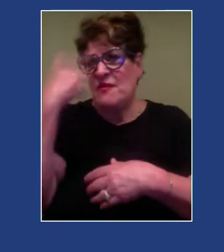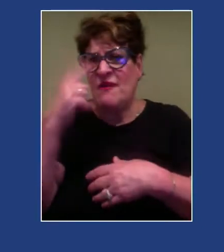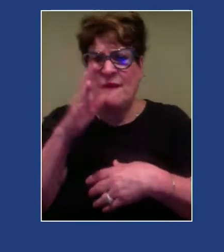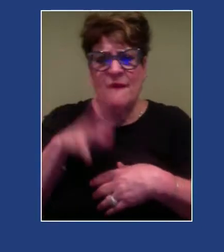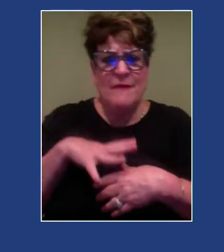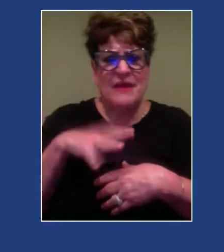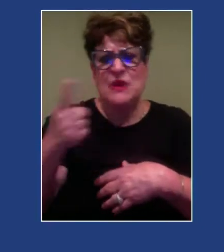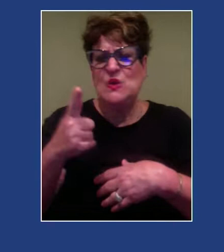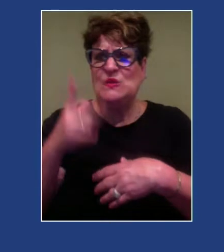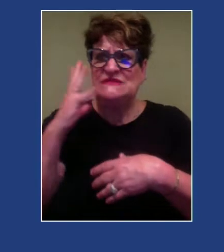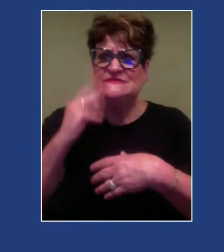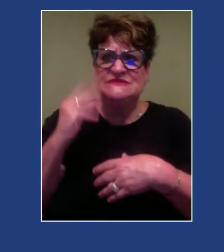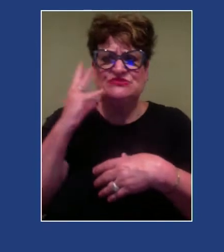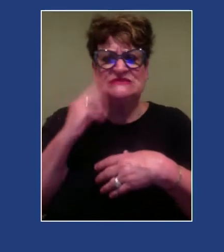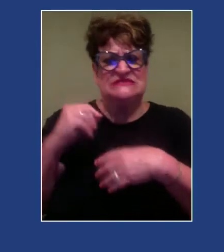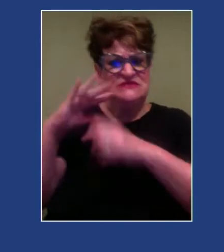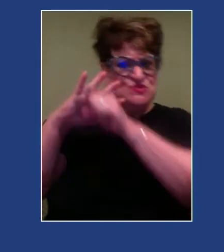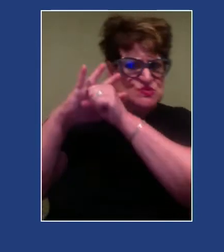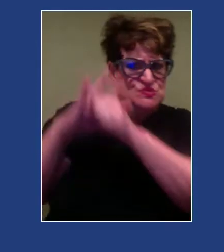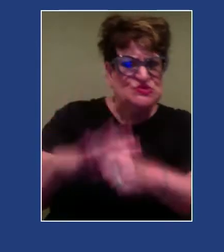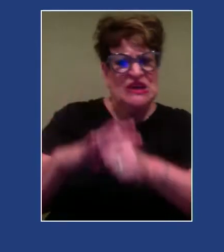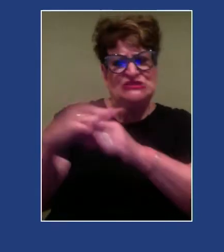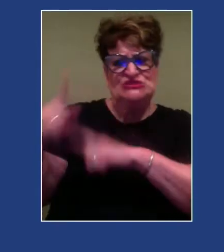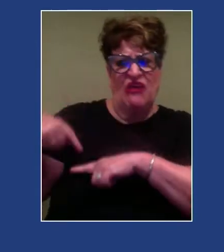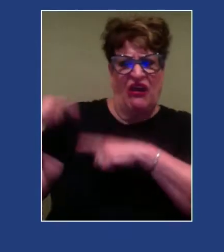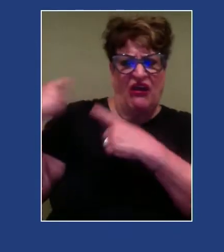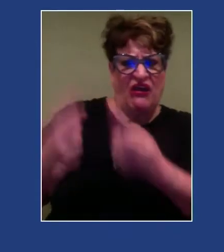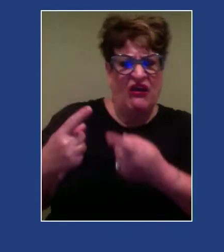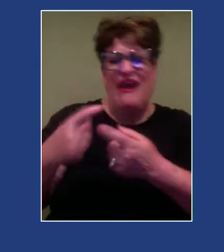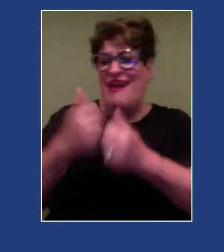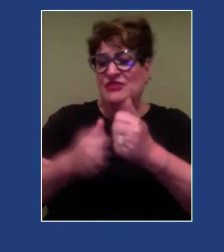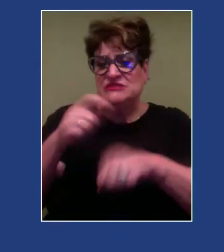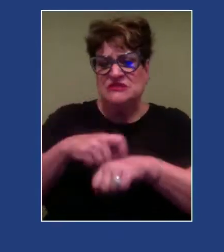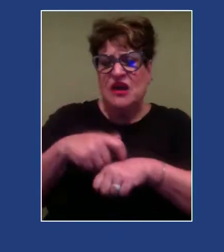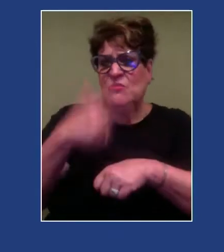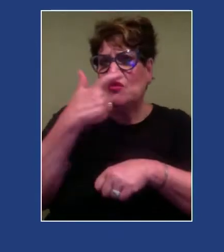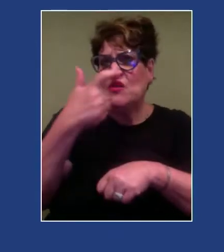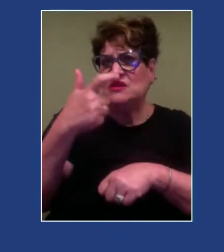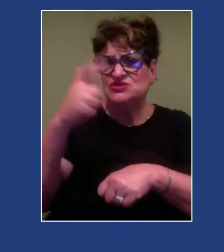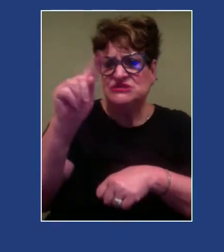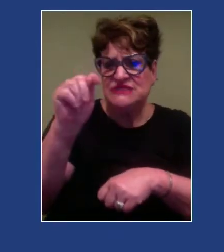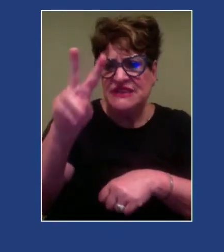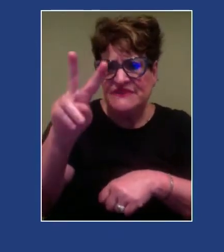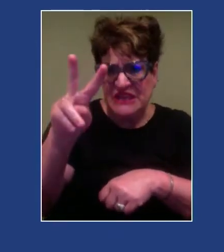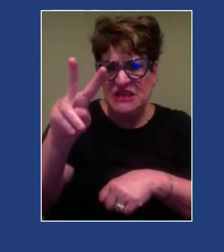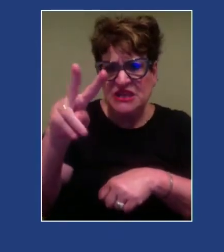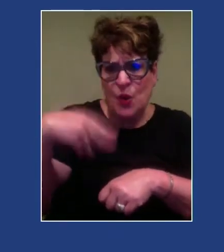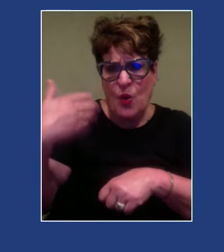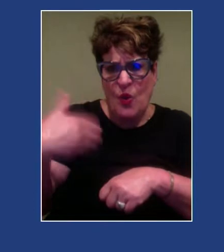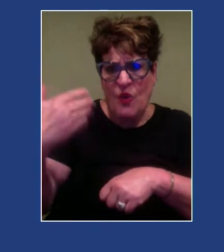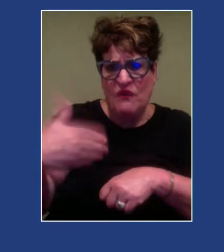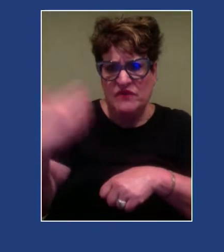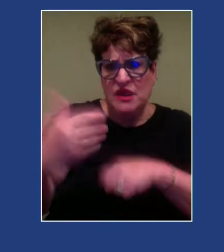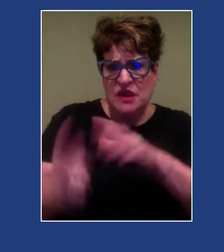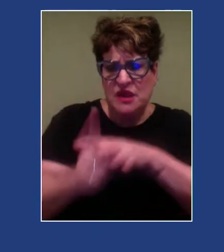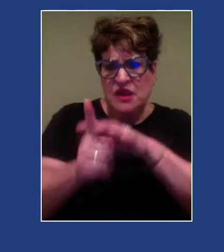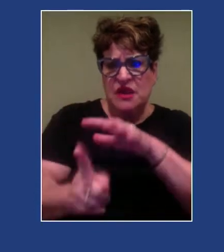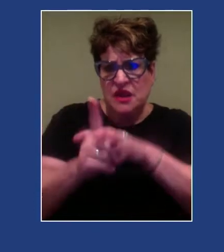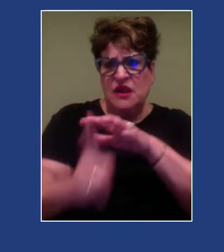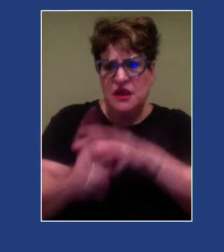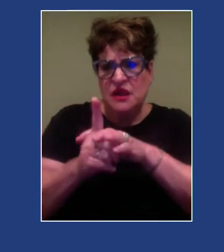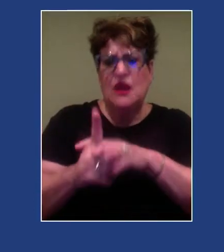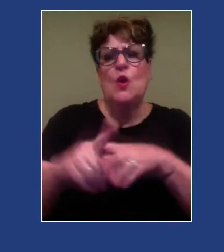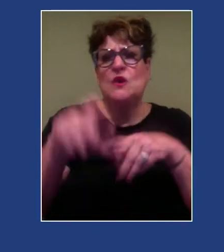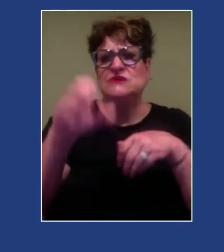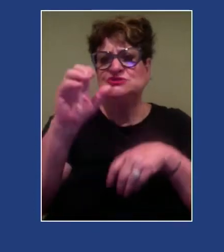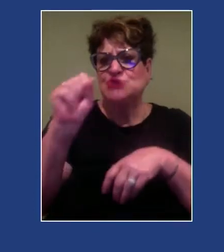oppression and every time she turns on the TV or very frequently when she turns on the TV or goes into social media,